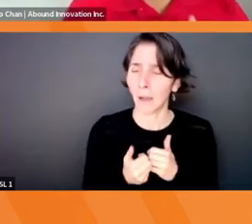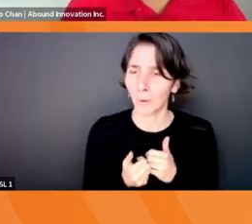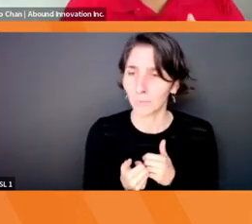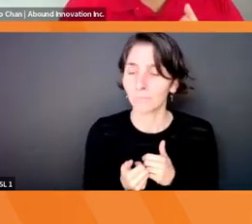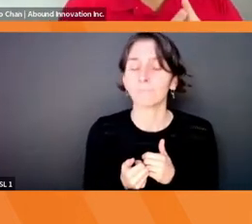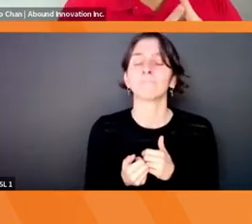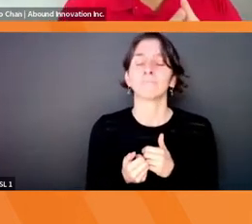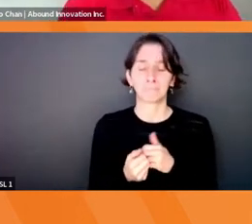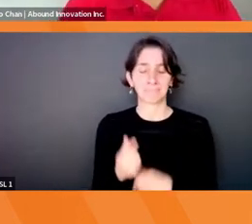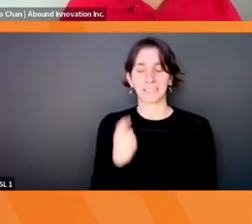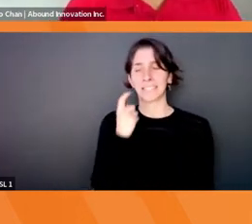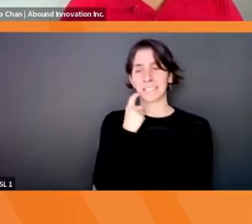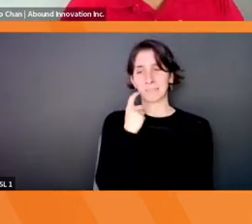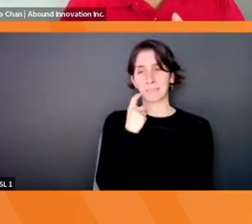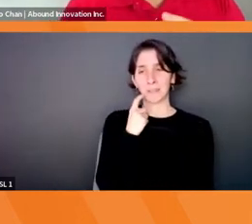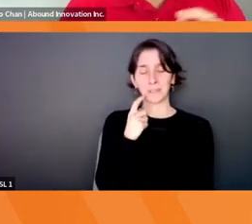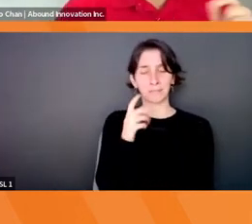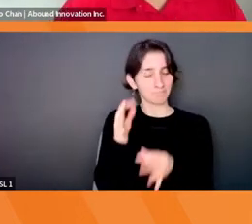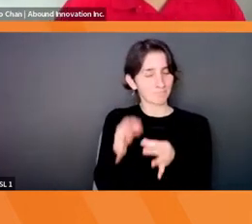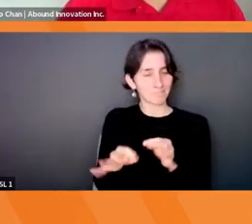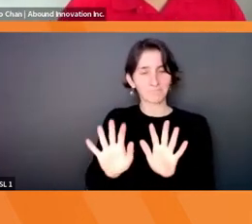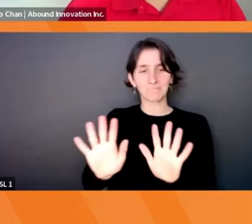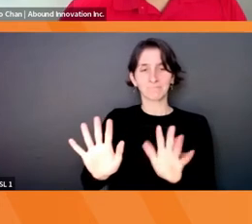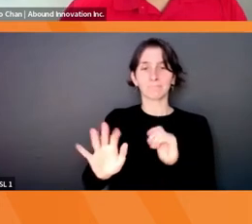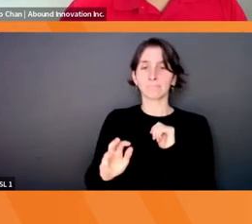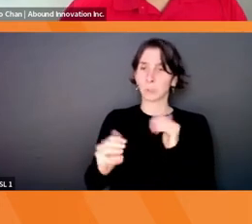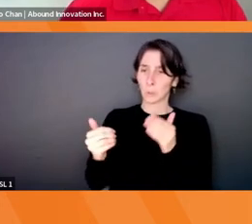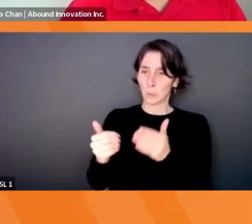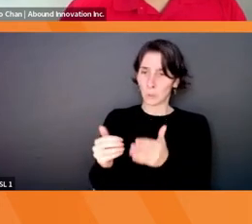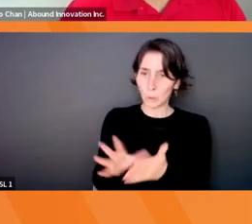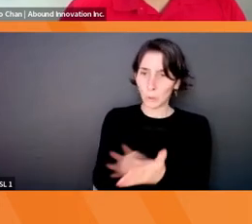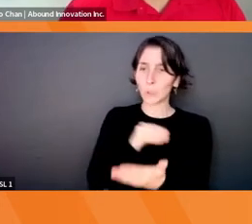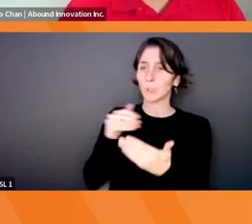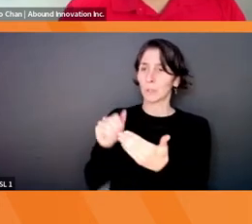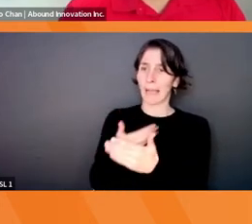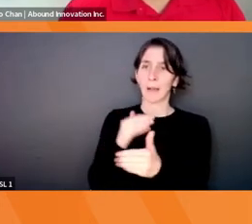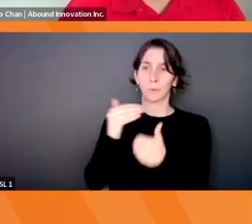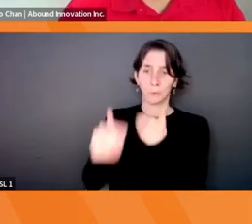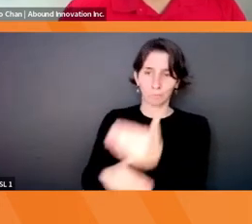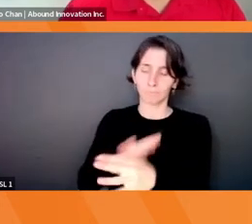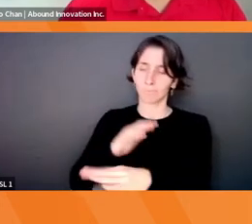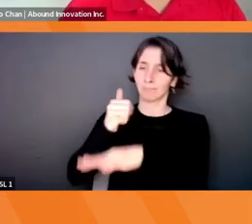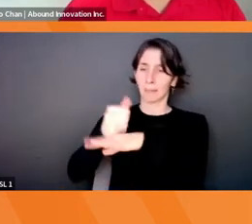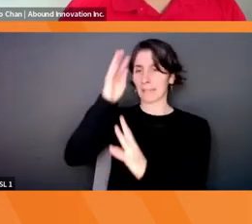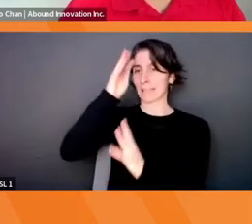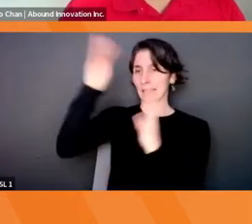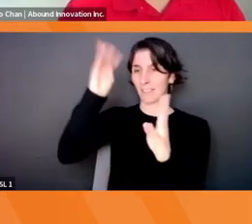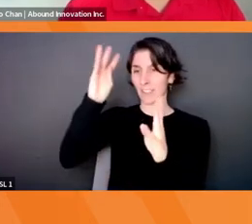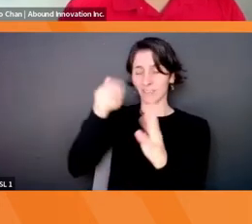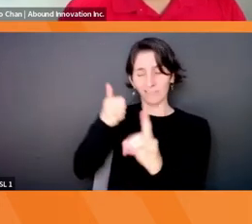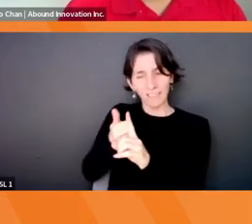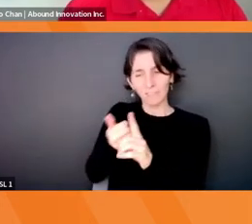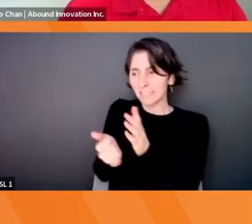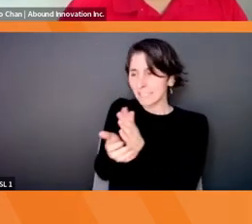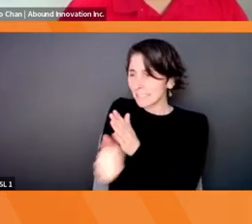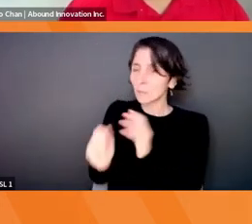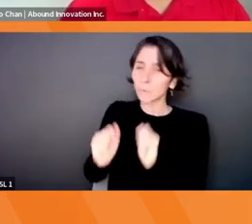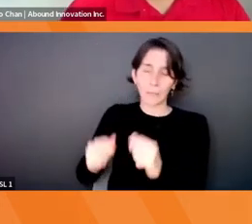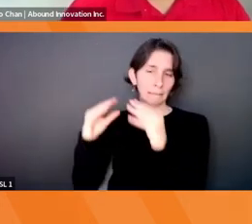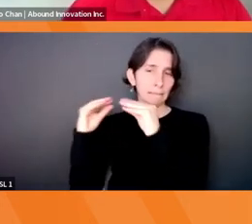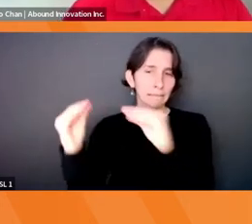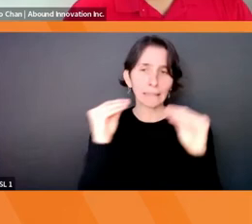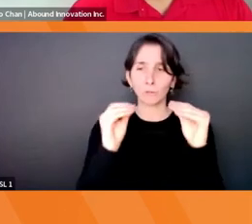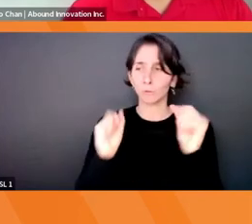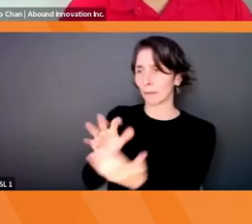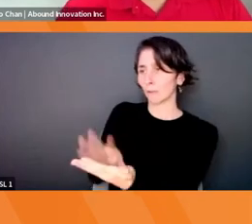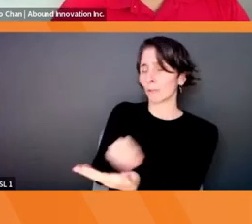how to become an innovator. And what I said earlier is that innovation is a teachable mindset and skill set that anyone can learn.